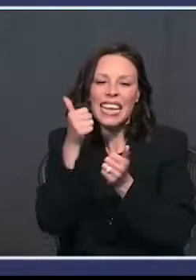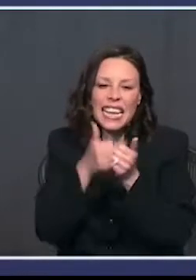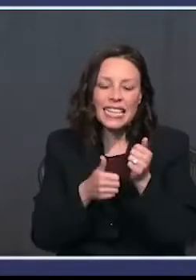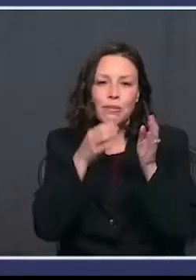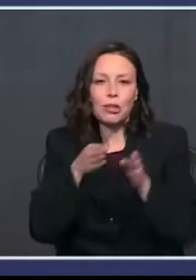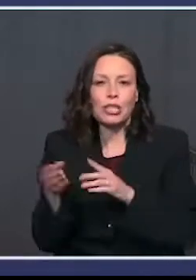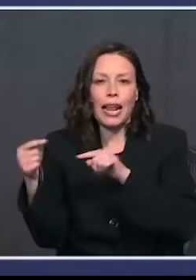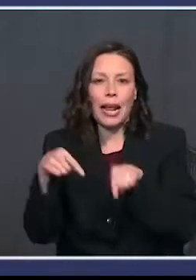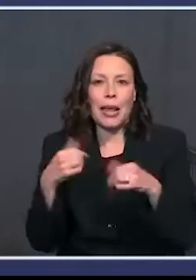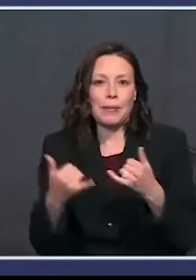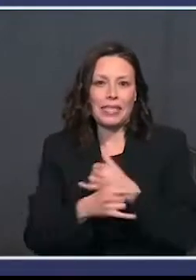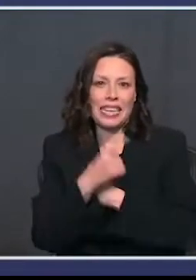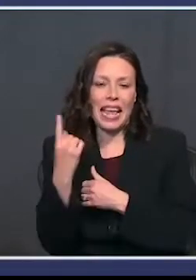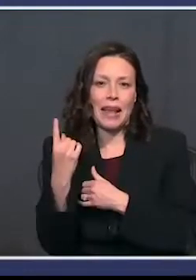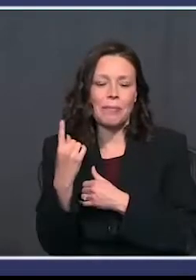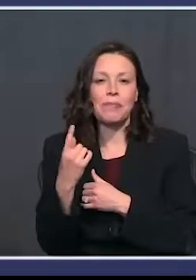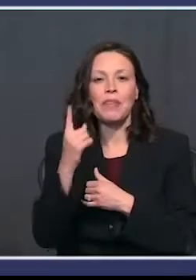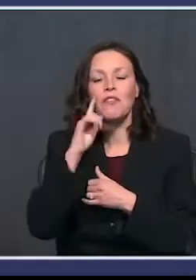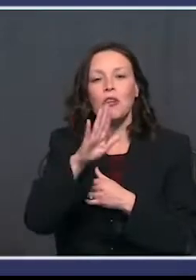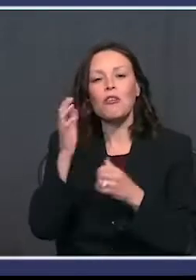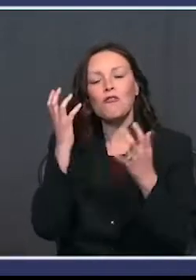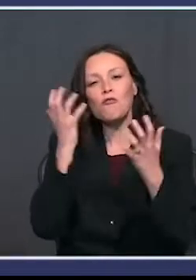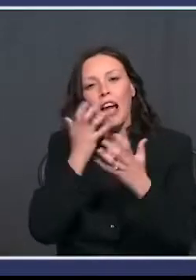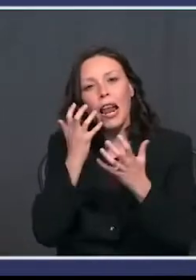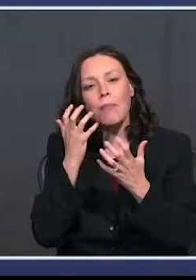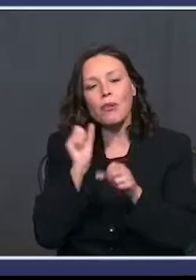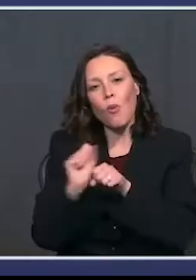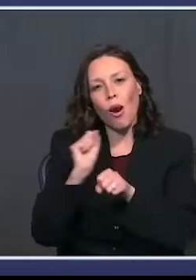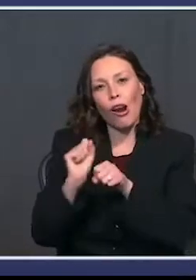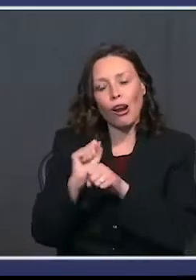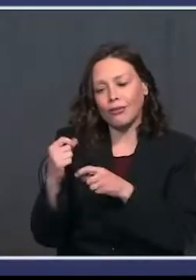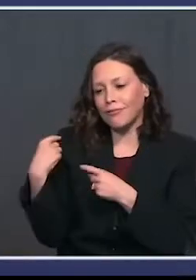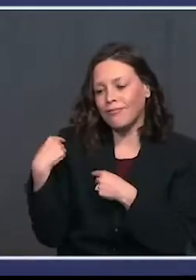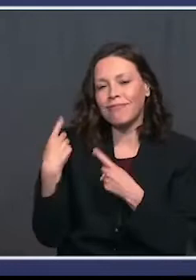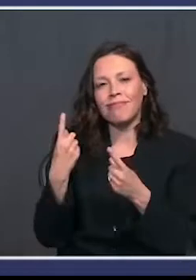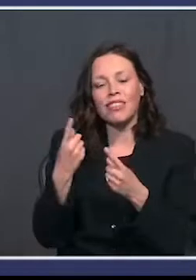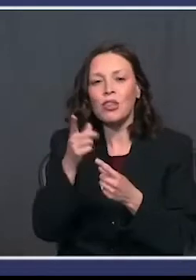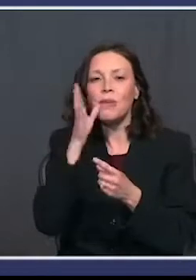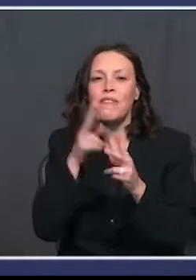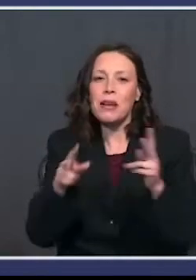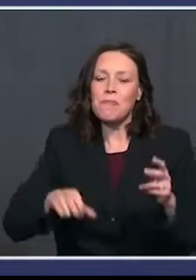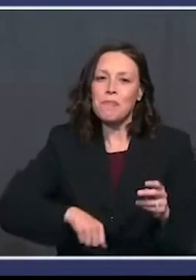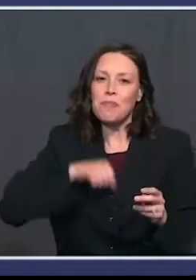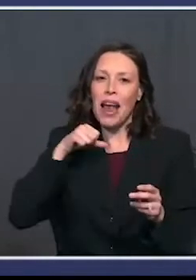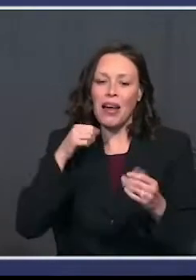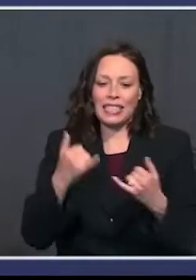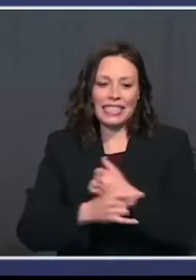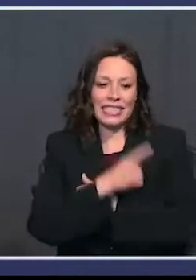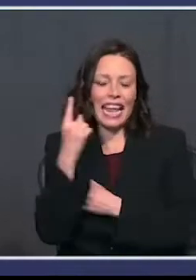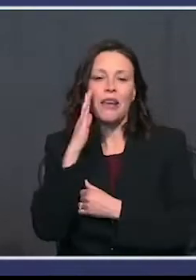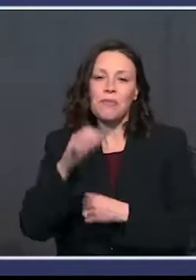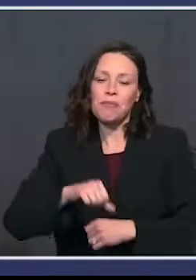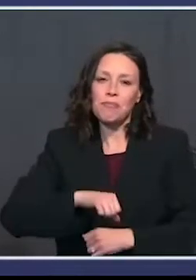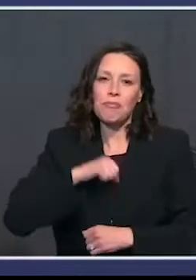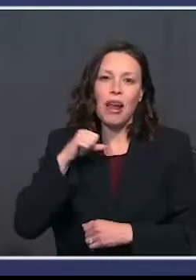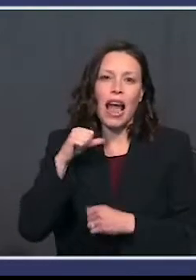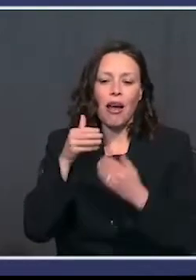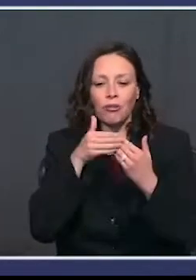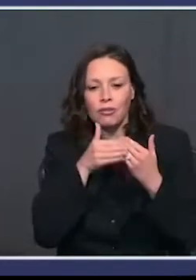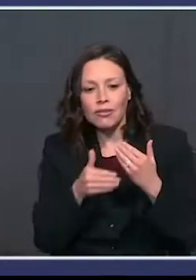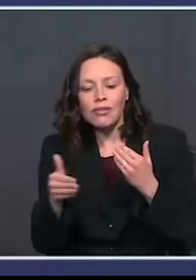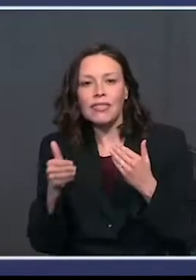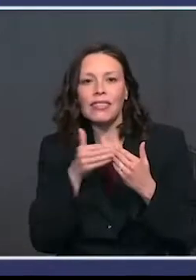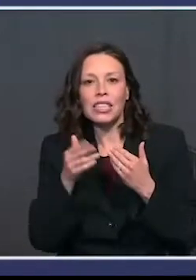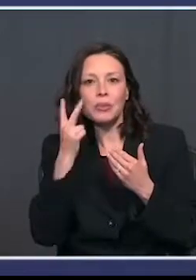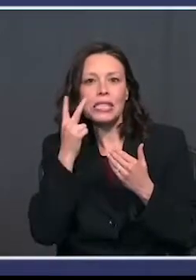person here today and for the incredible achievements that you've done. You're going to be very proud of this day and you're going to be very proud of this period of